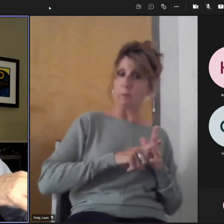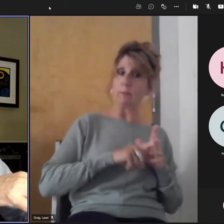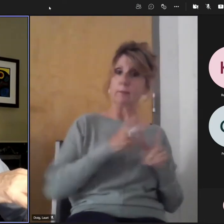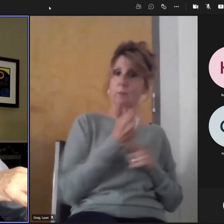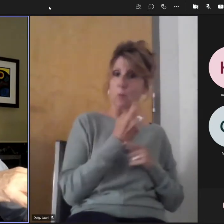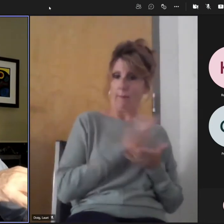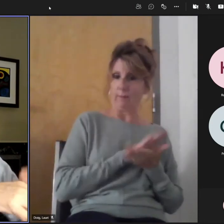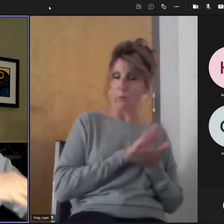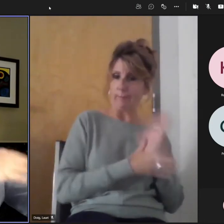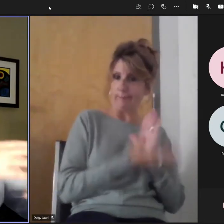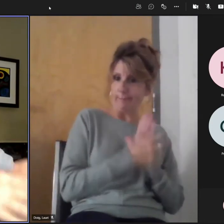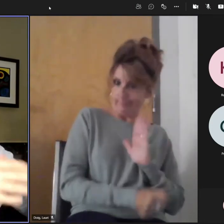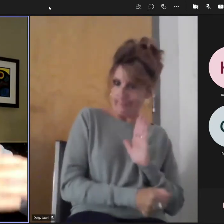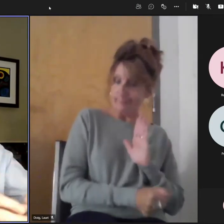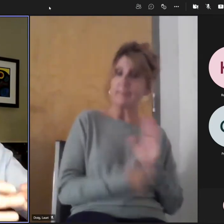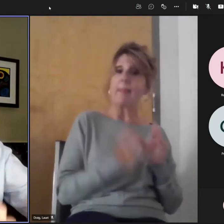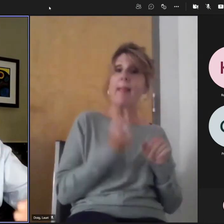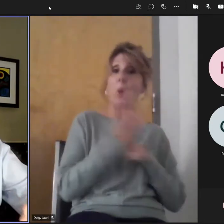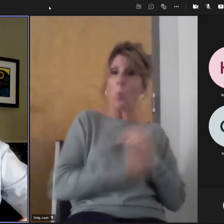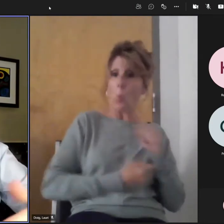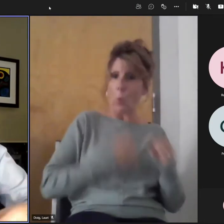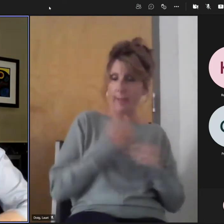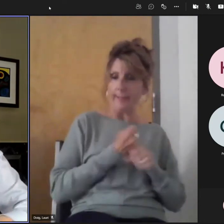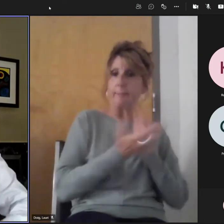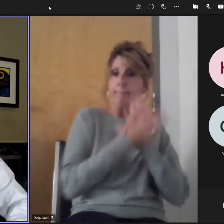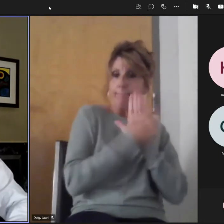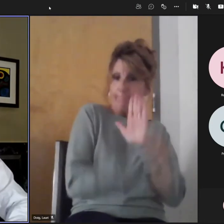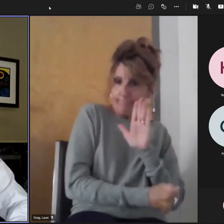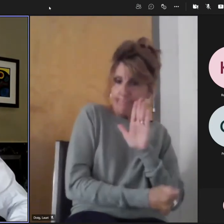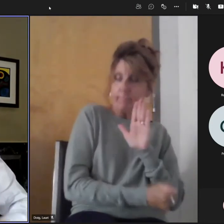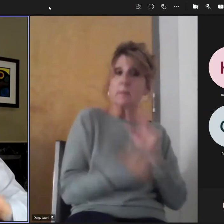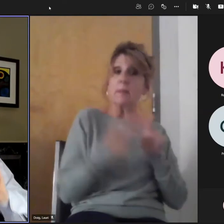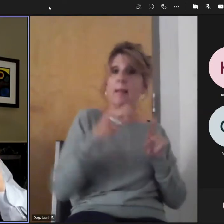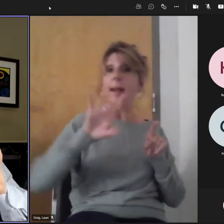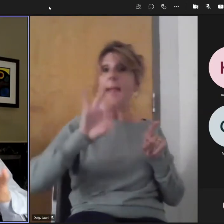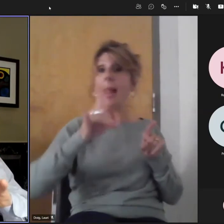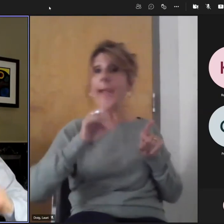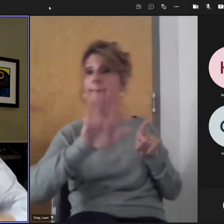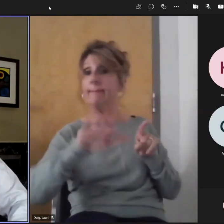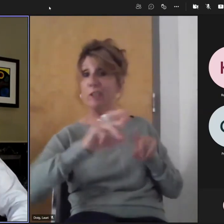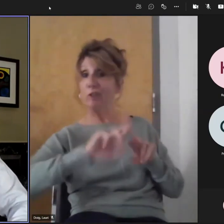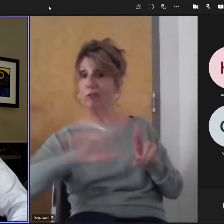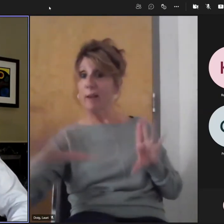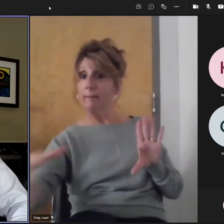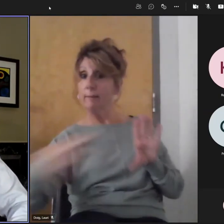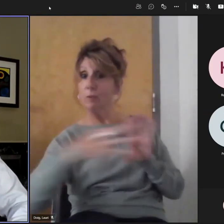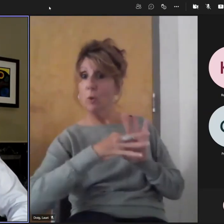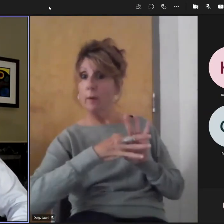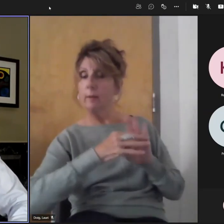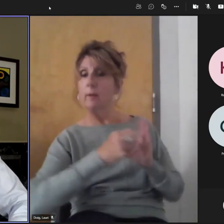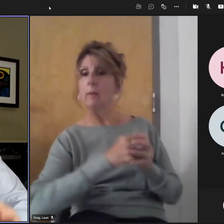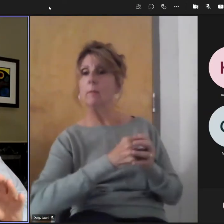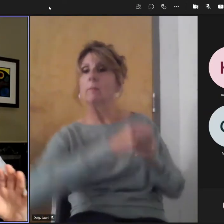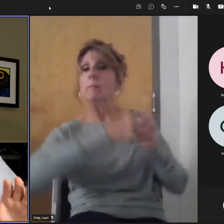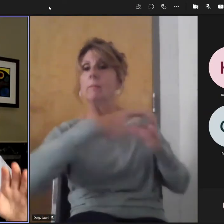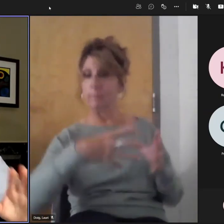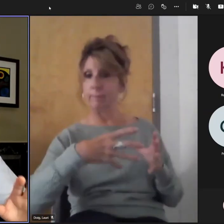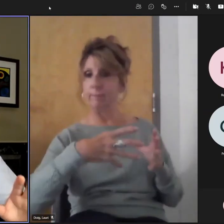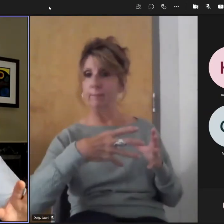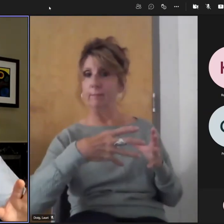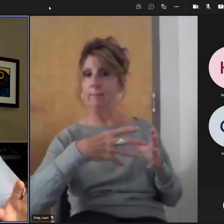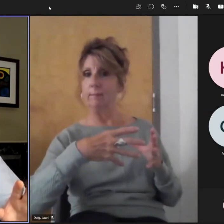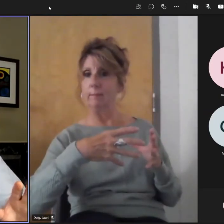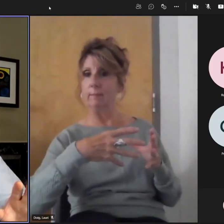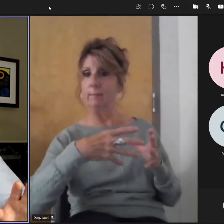they had 12 months of wanting to become involved and leading towards that. So the strategy needs to be, it's